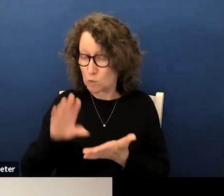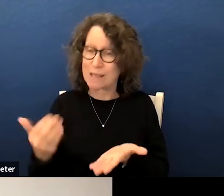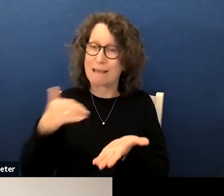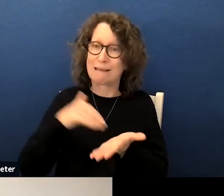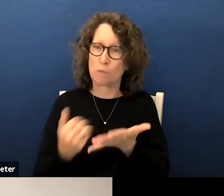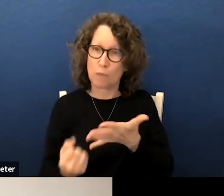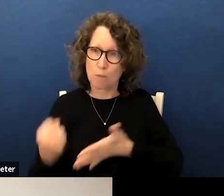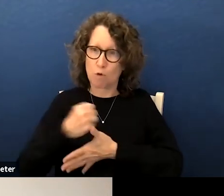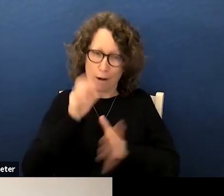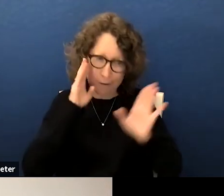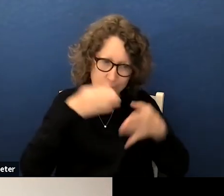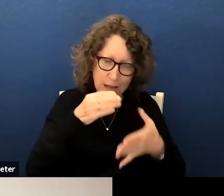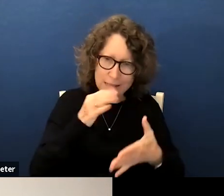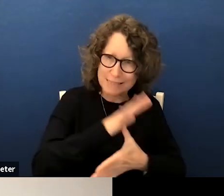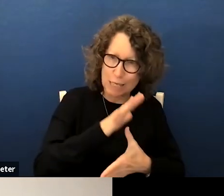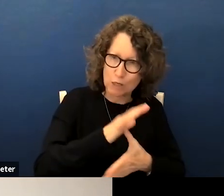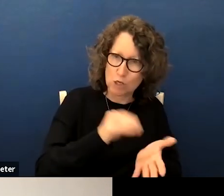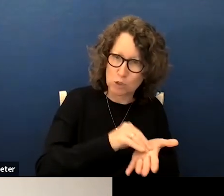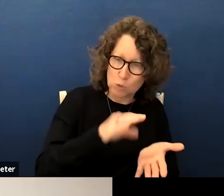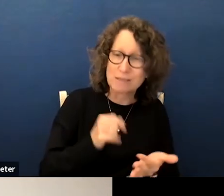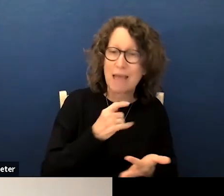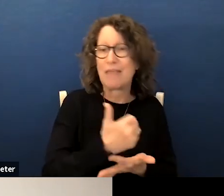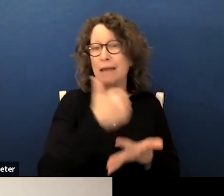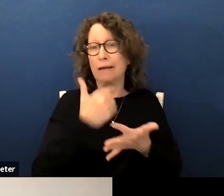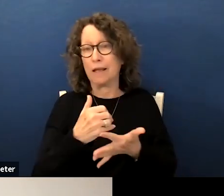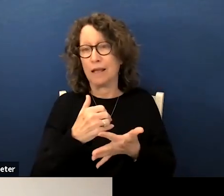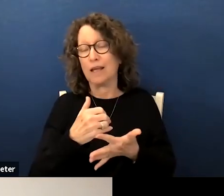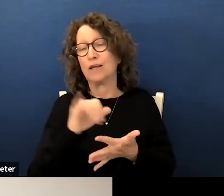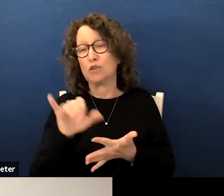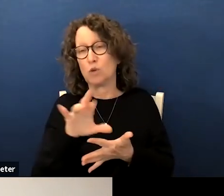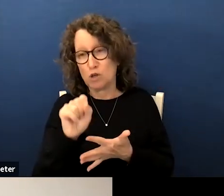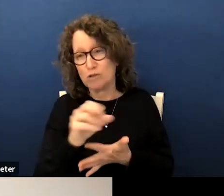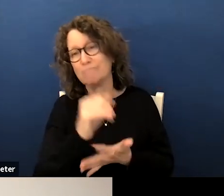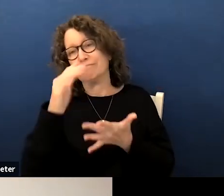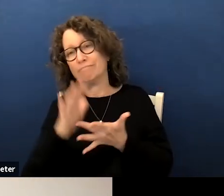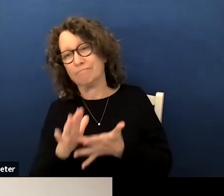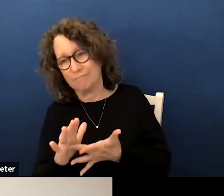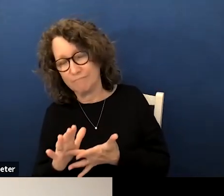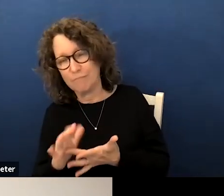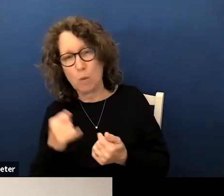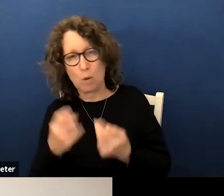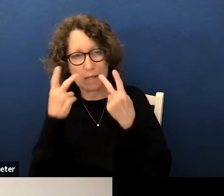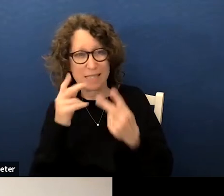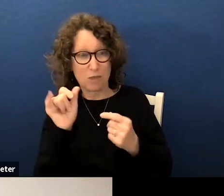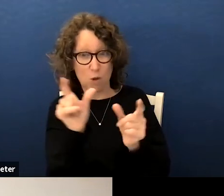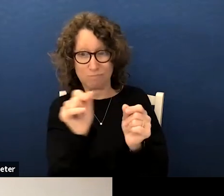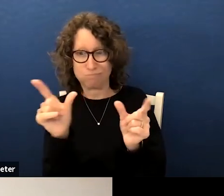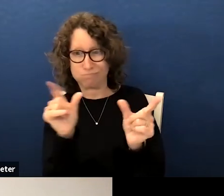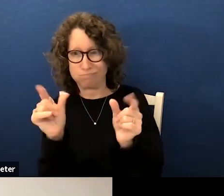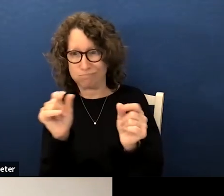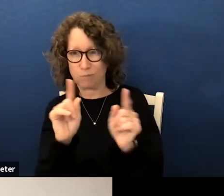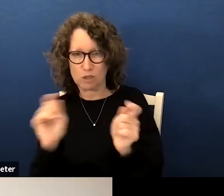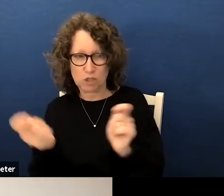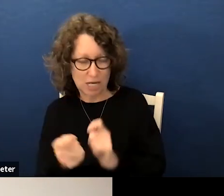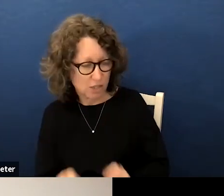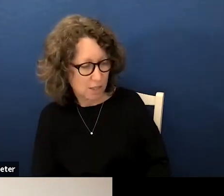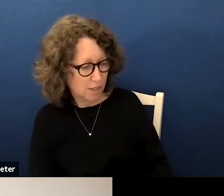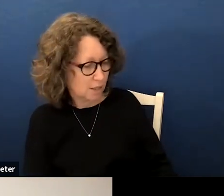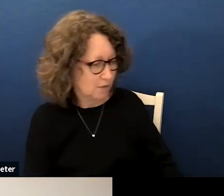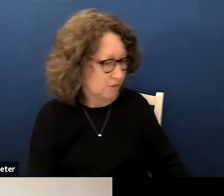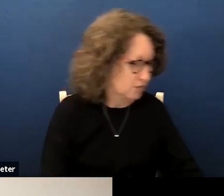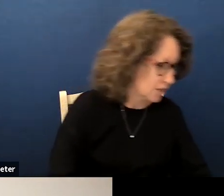a priority attention on seniors and then juniors and then sophomores so we're going to see those bars shift next slide please